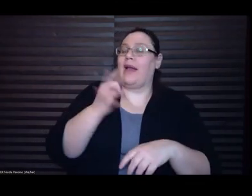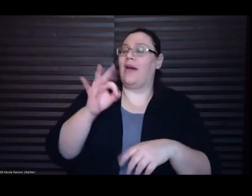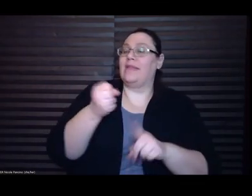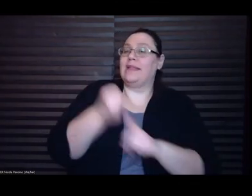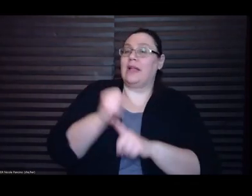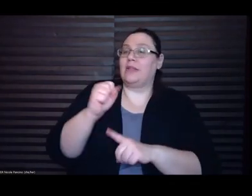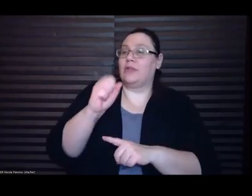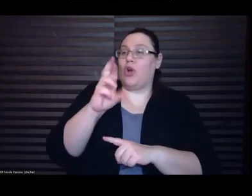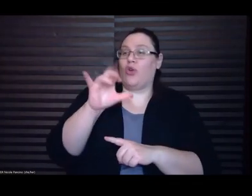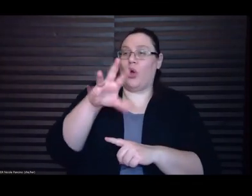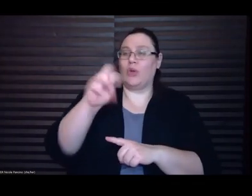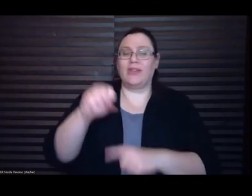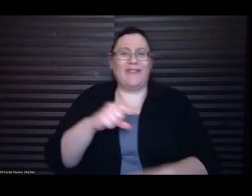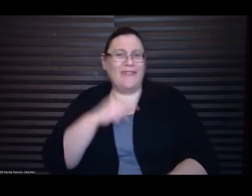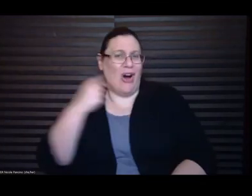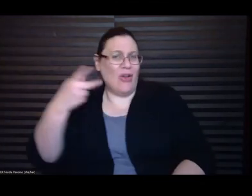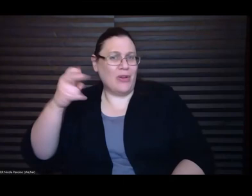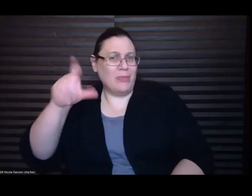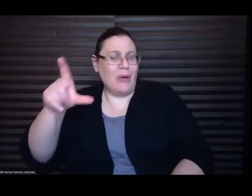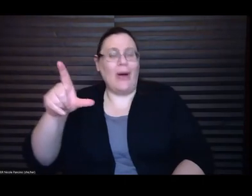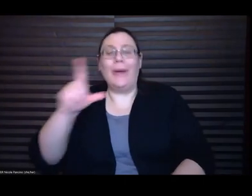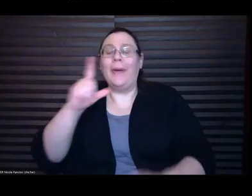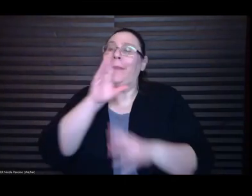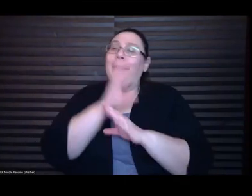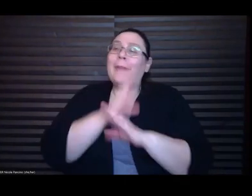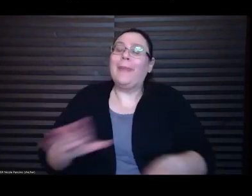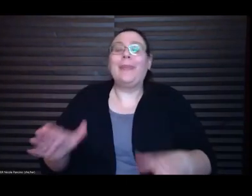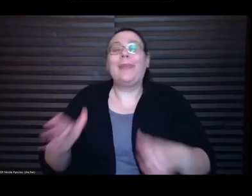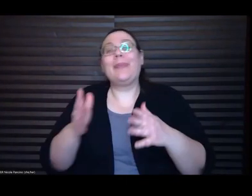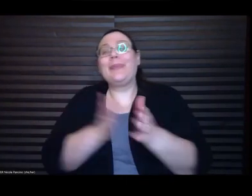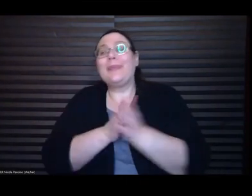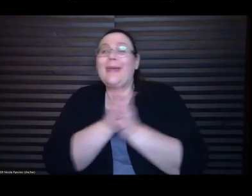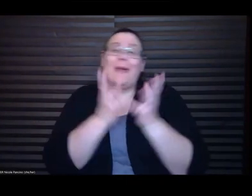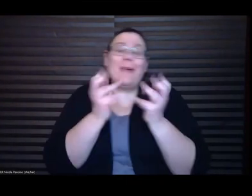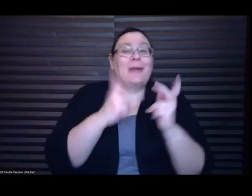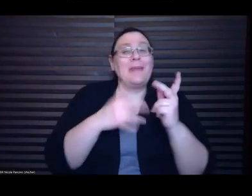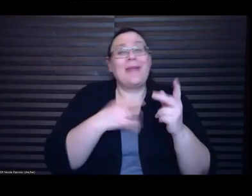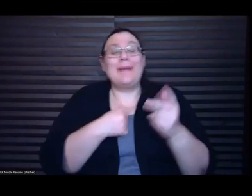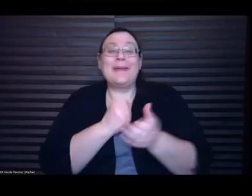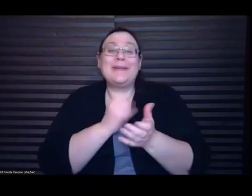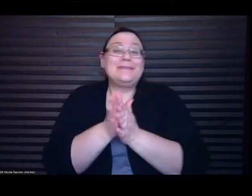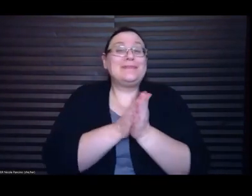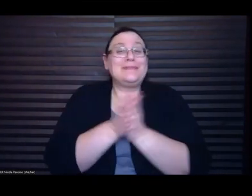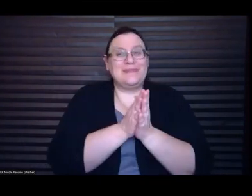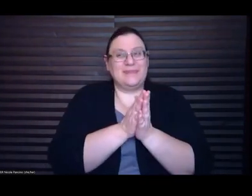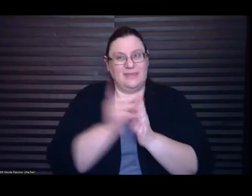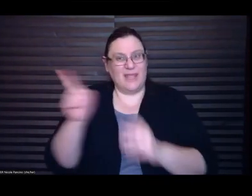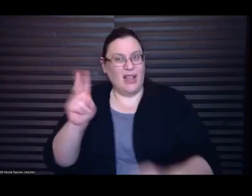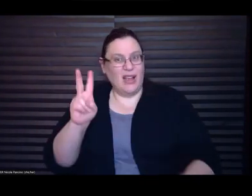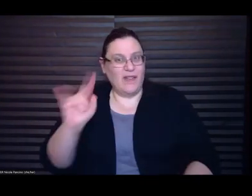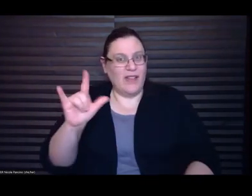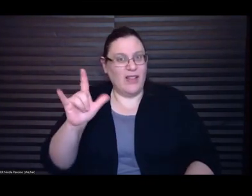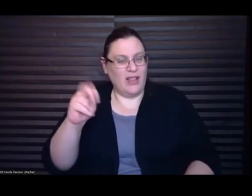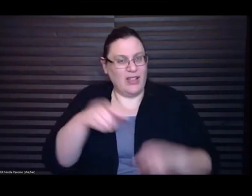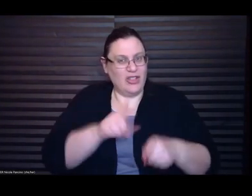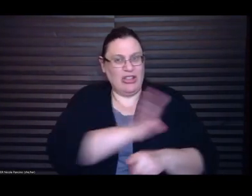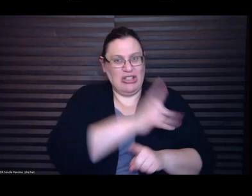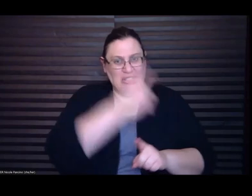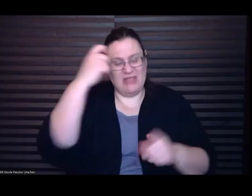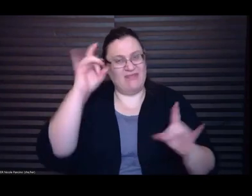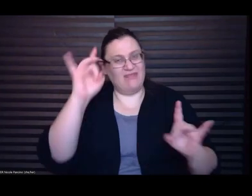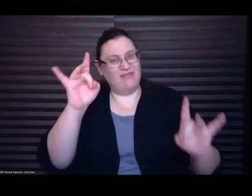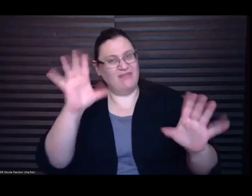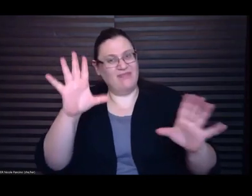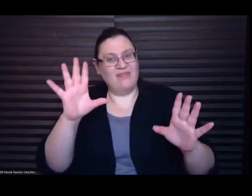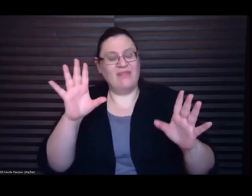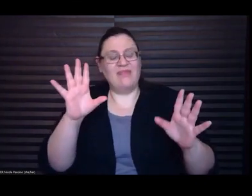approval in waking life, starring as the villain in her dream. She glanced down at her fingers, typing intact. If she